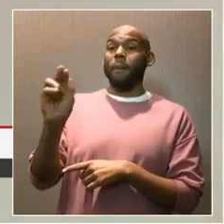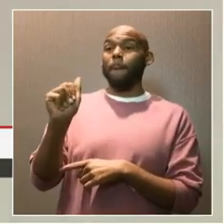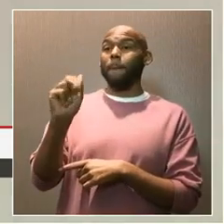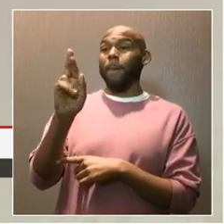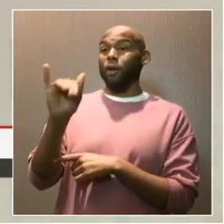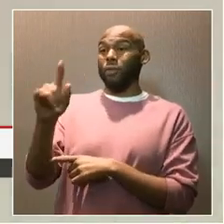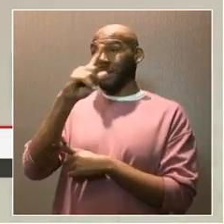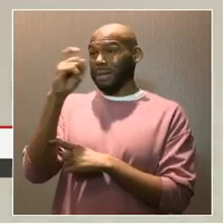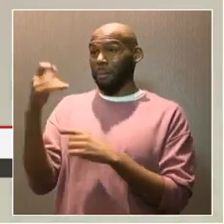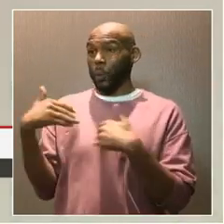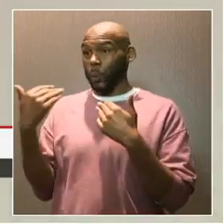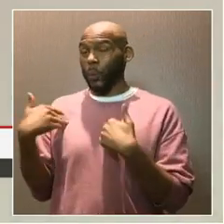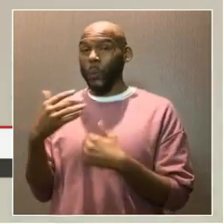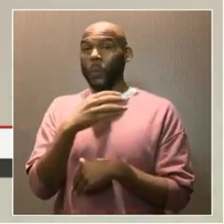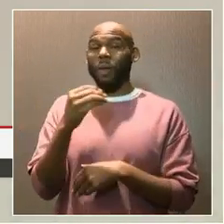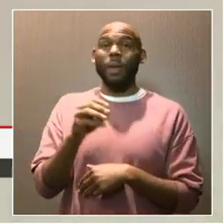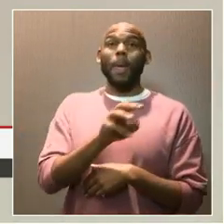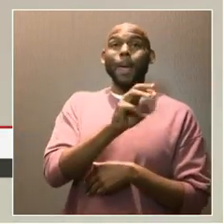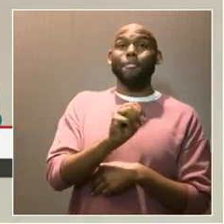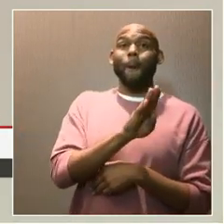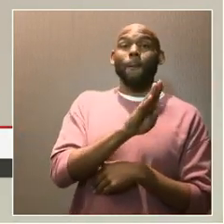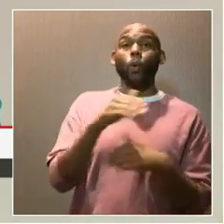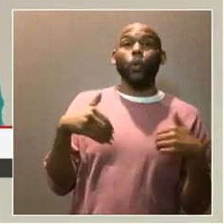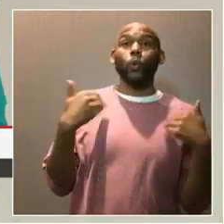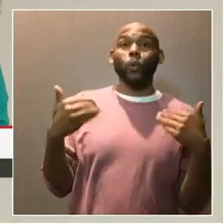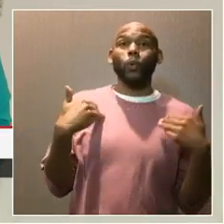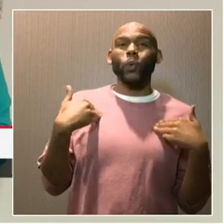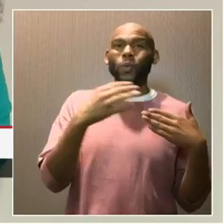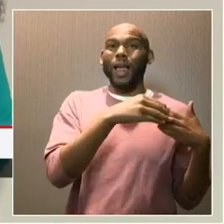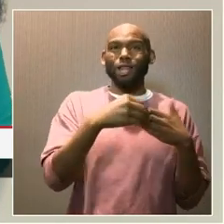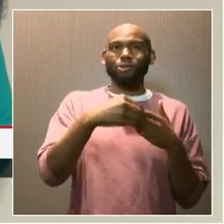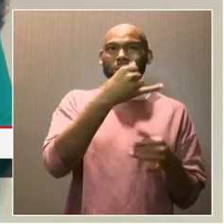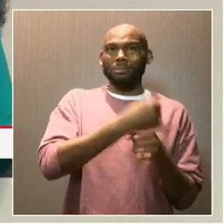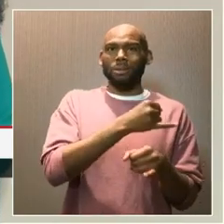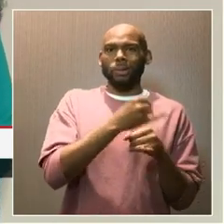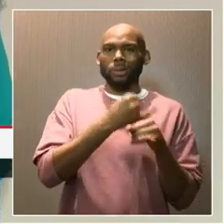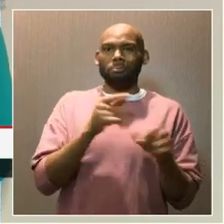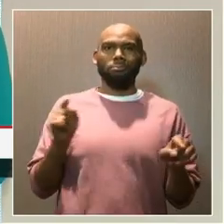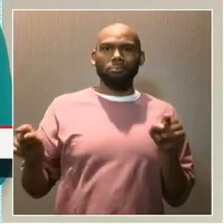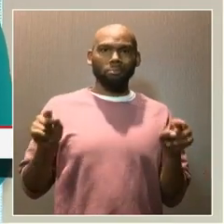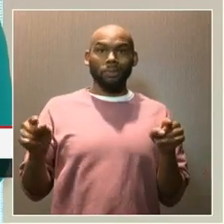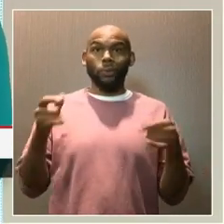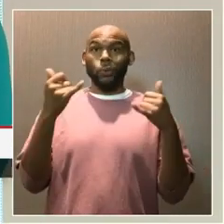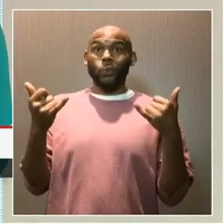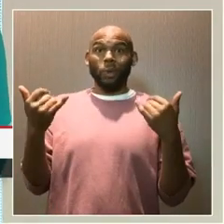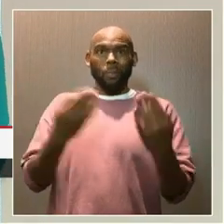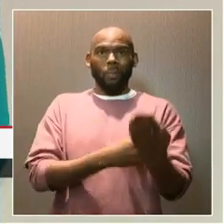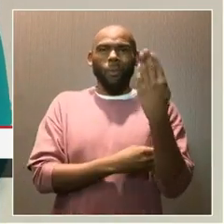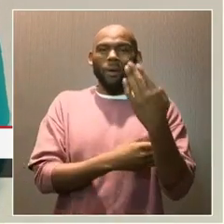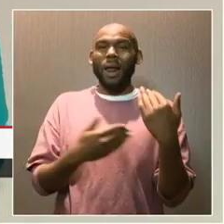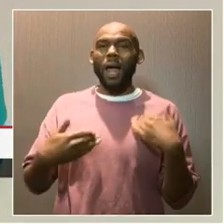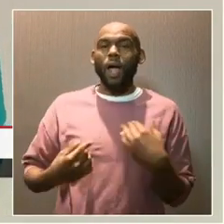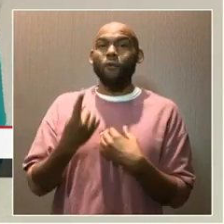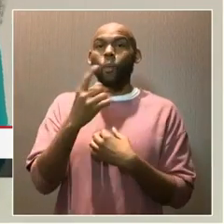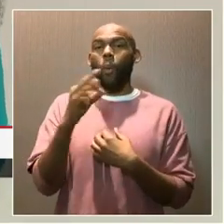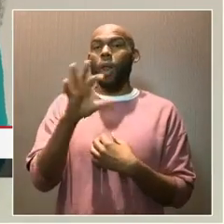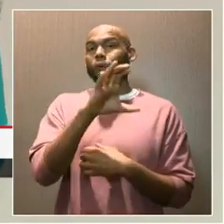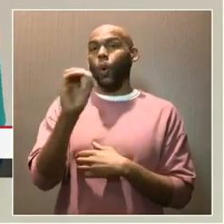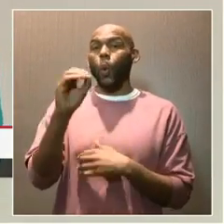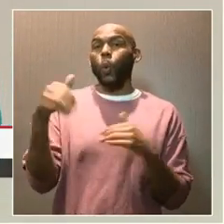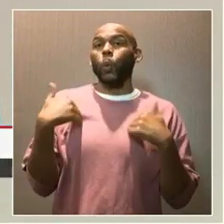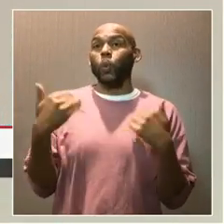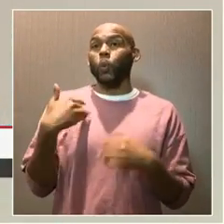Program, and the Marion Barry Youth Leadership Institute. And so I have with us this morning one of our co-youth